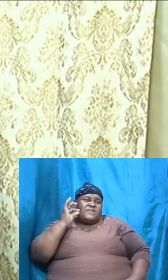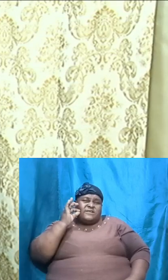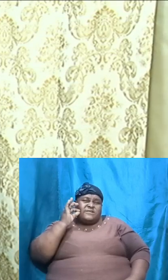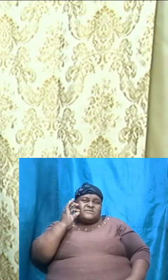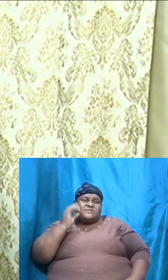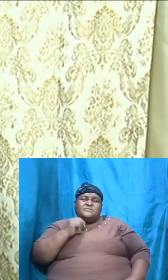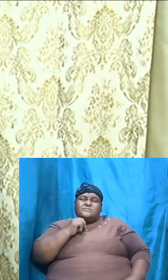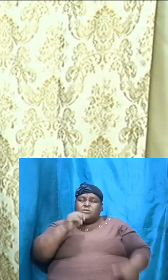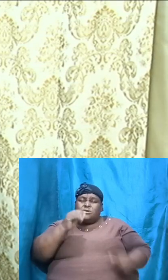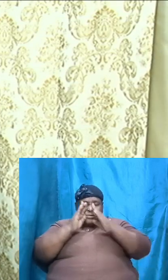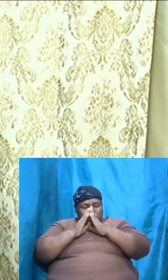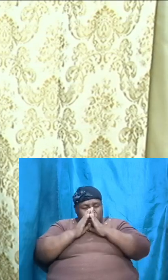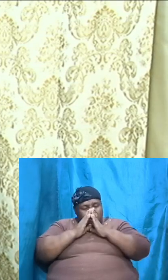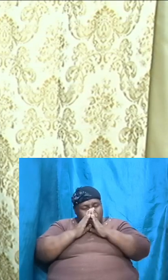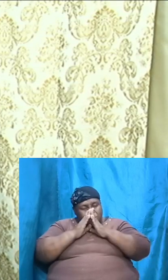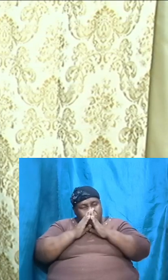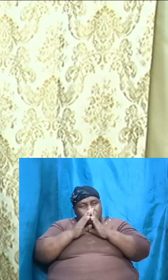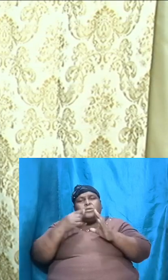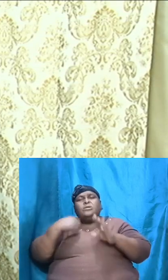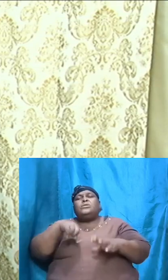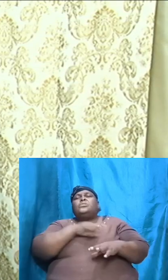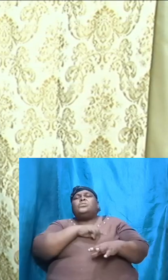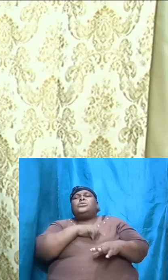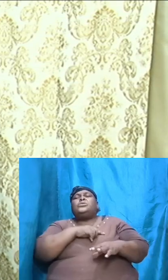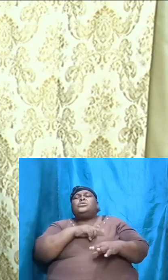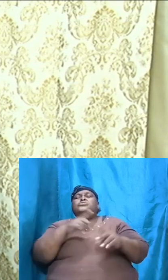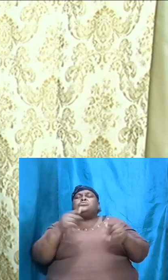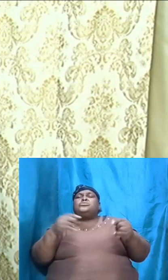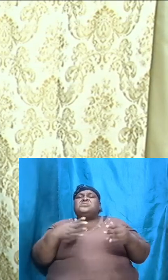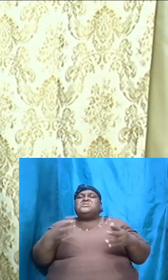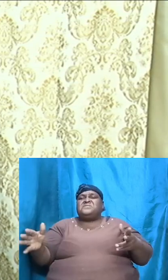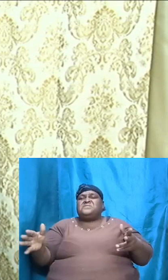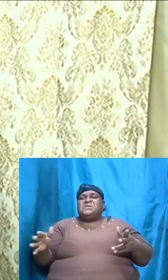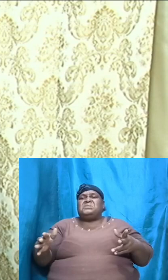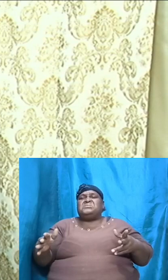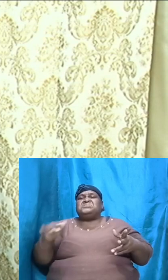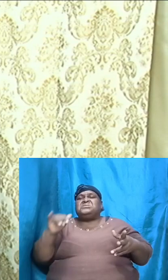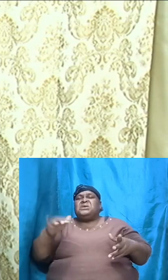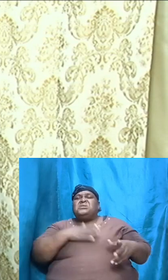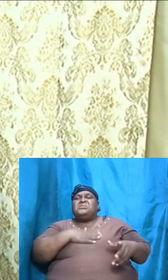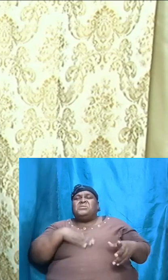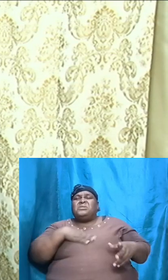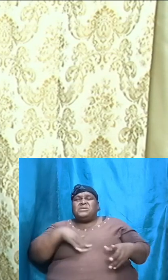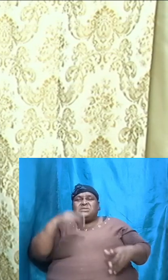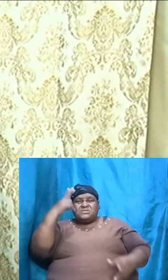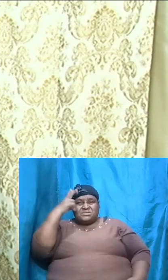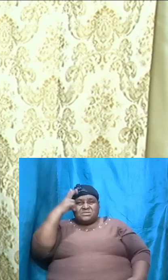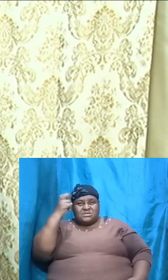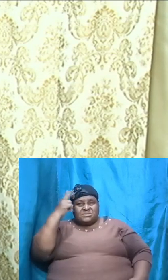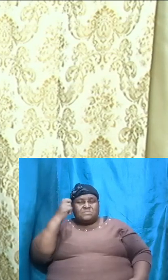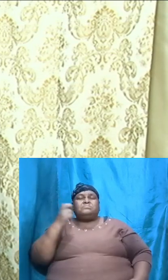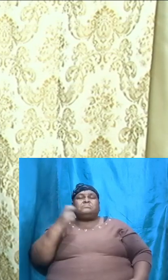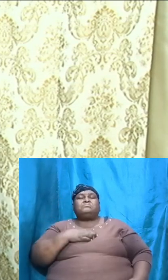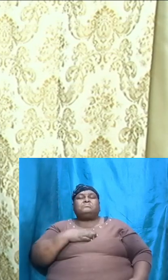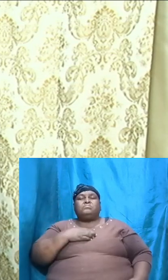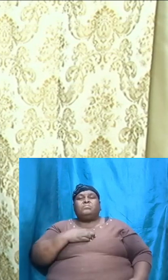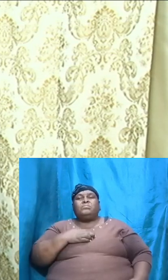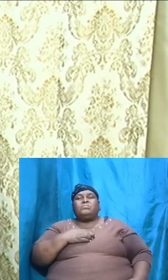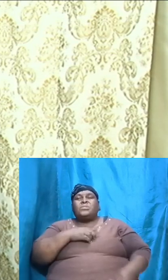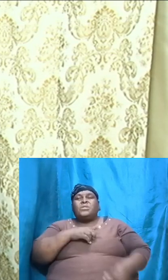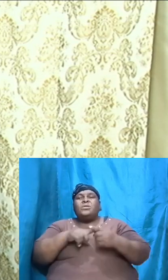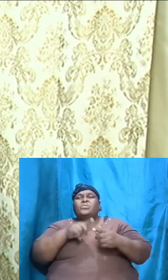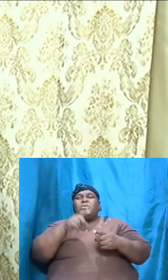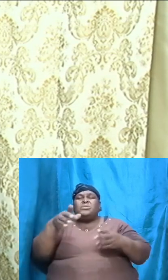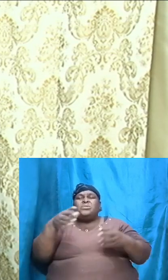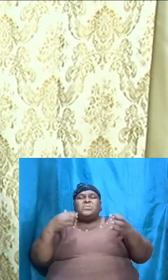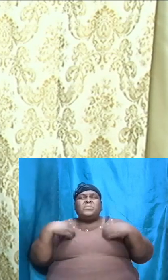we will gravitate to ungodliness. Make nobody fool you. So when you have a